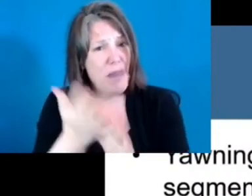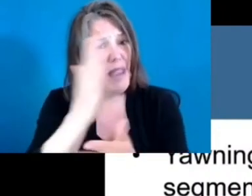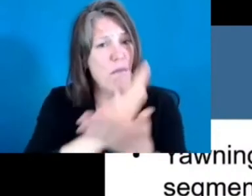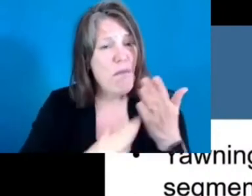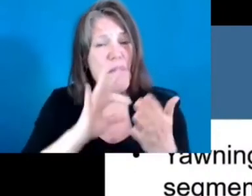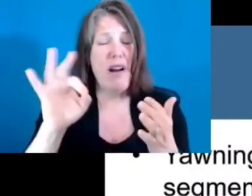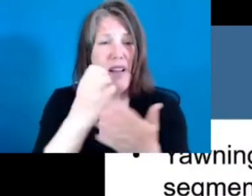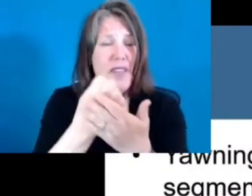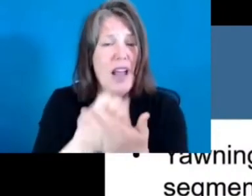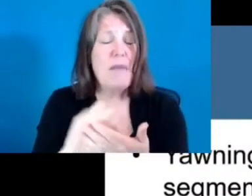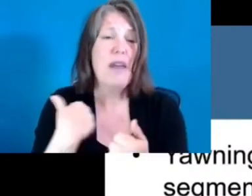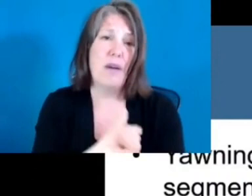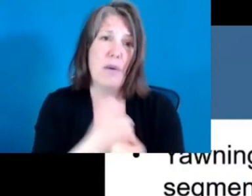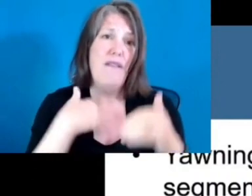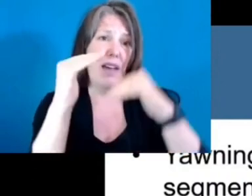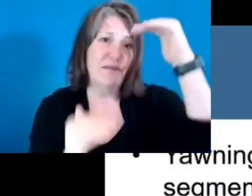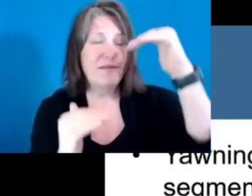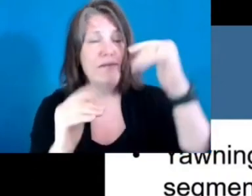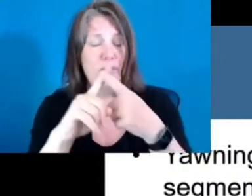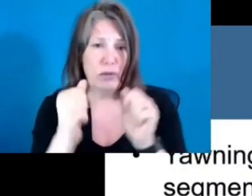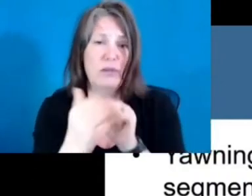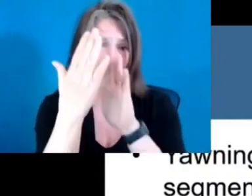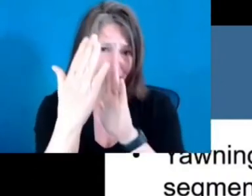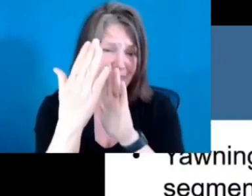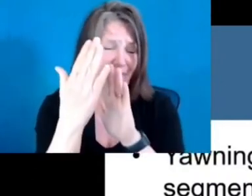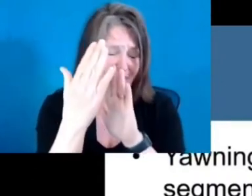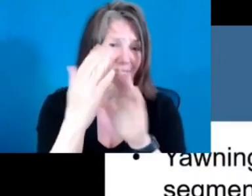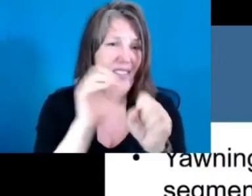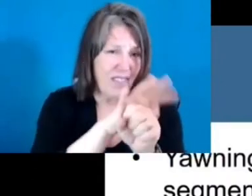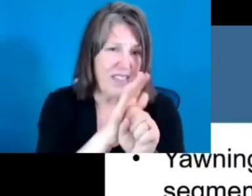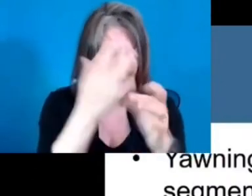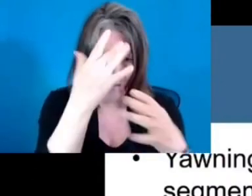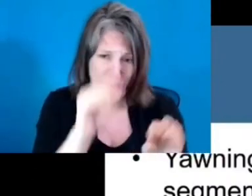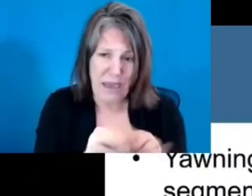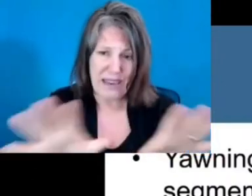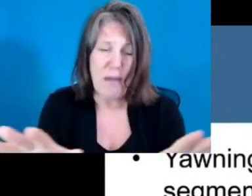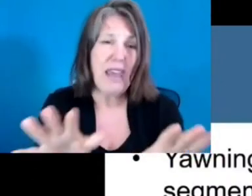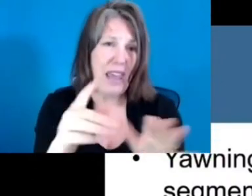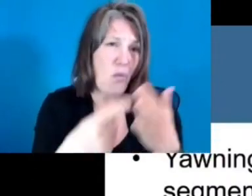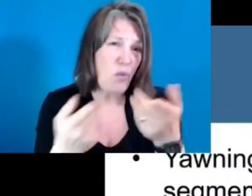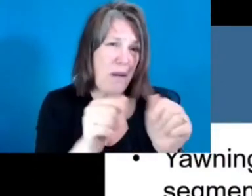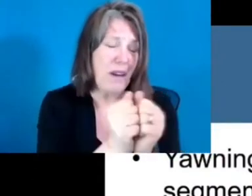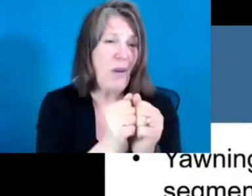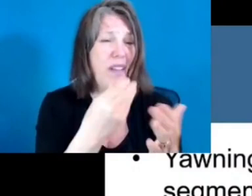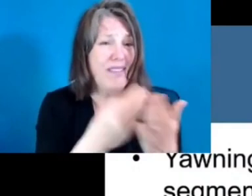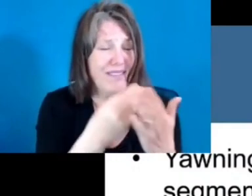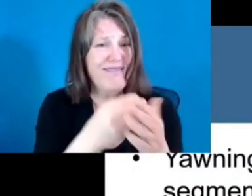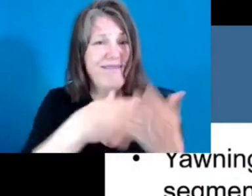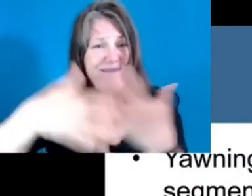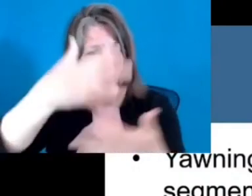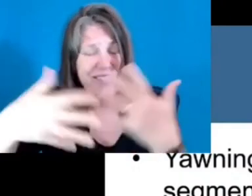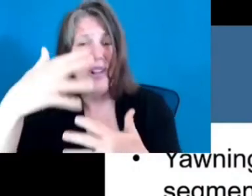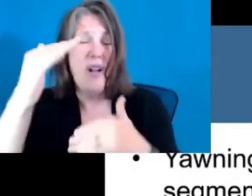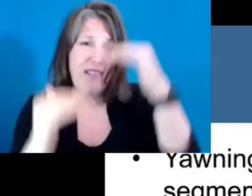pandemic. I will say there has been enormous innovation around the world, and we should think about that